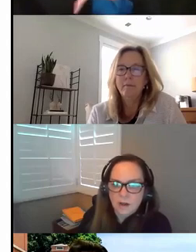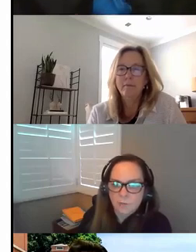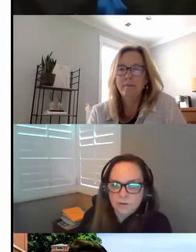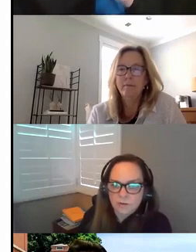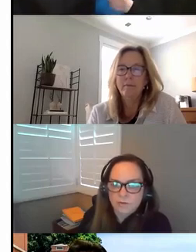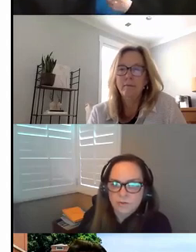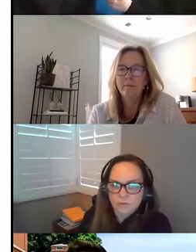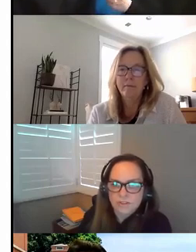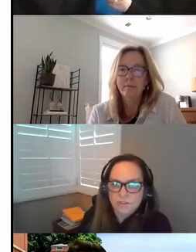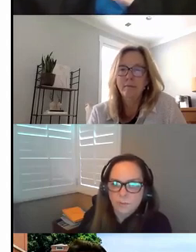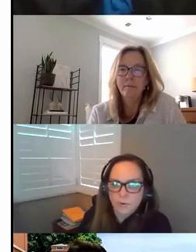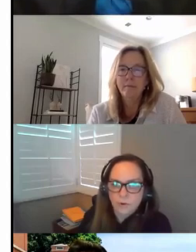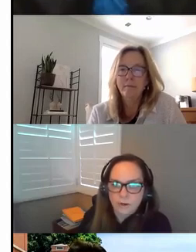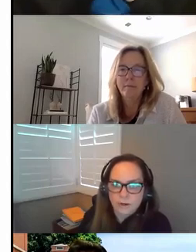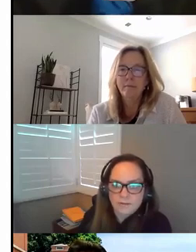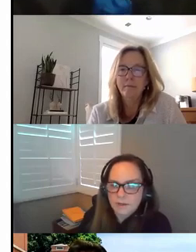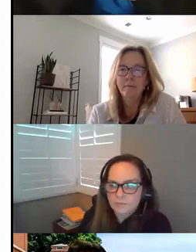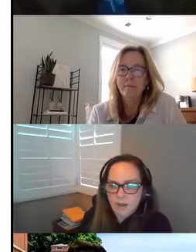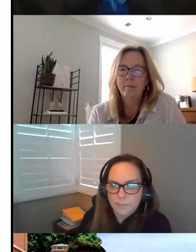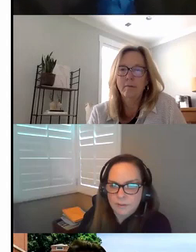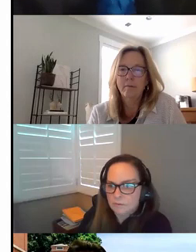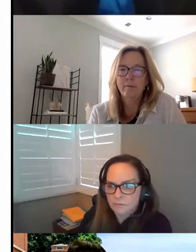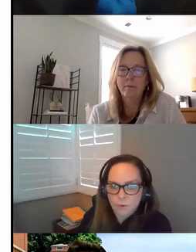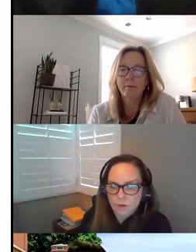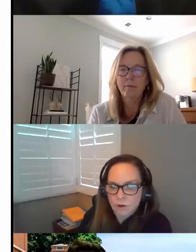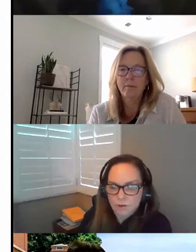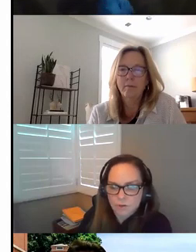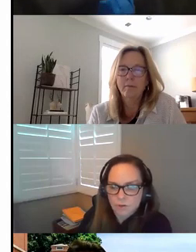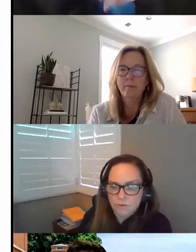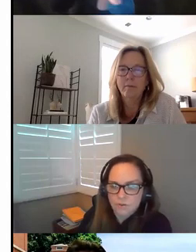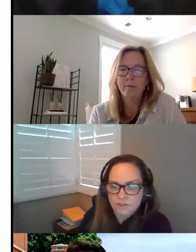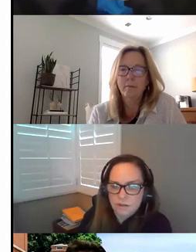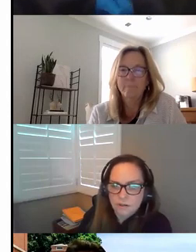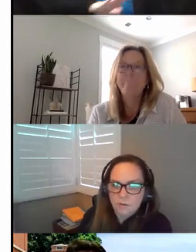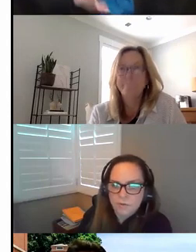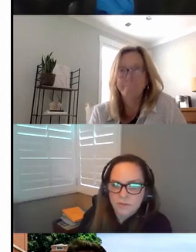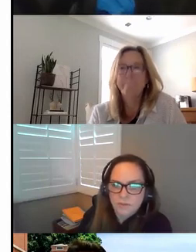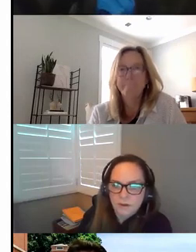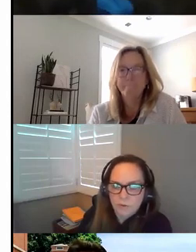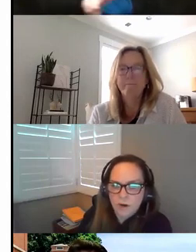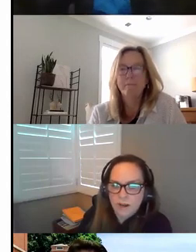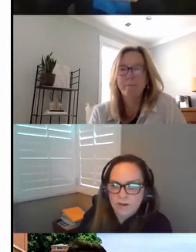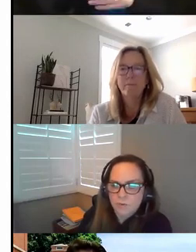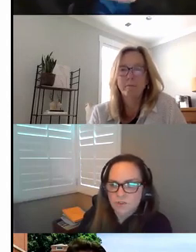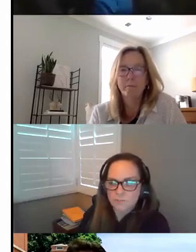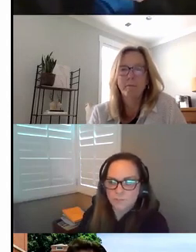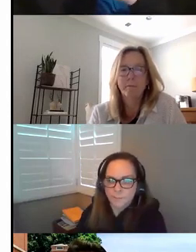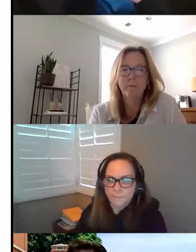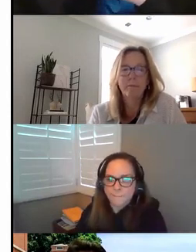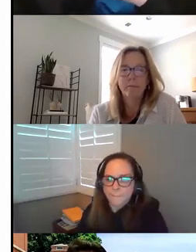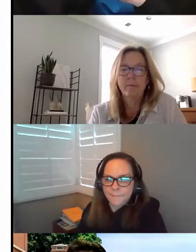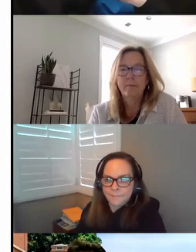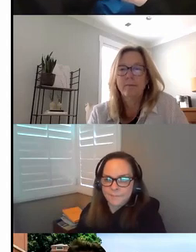uh, whether they're in the school system or in some type of community college or university within the required age range.